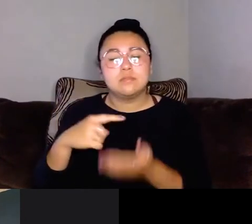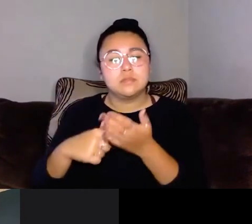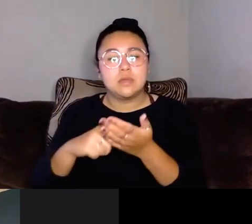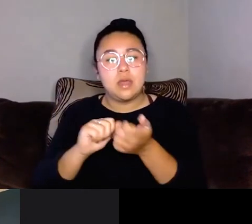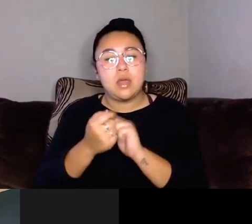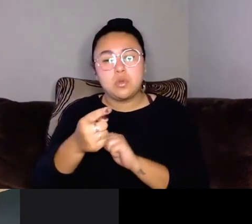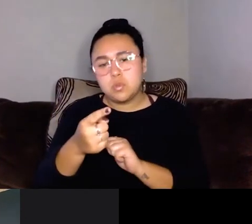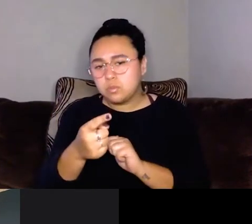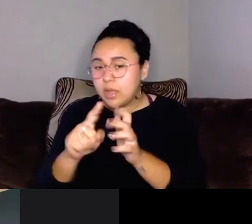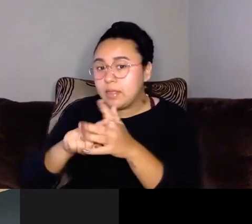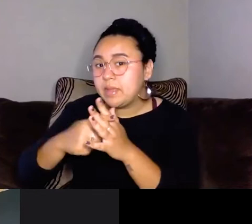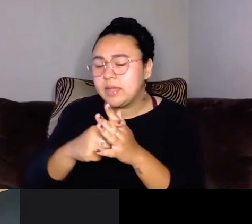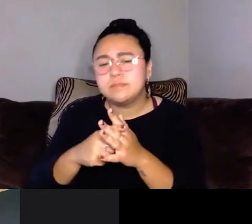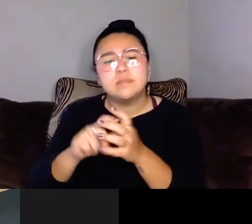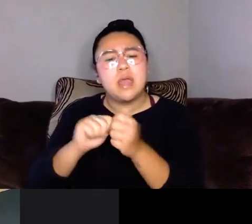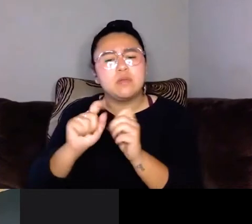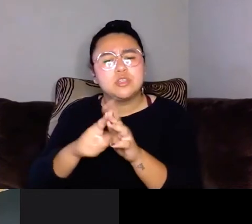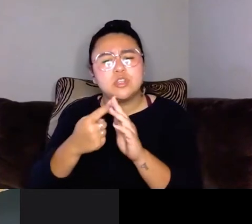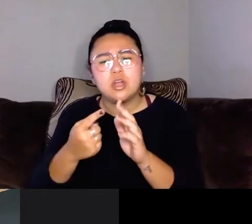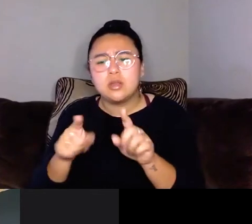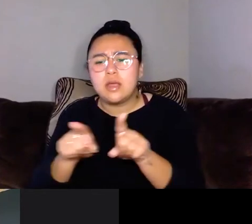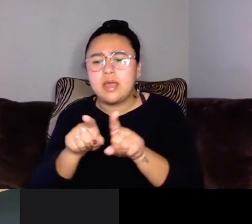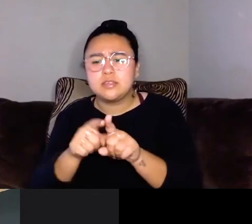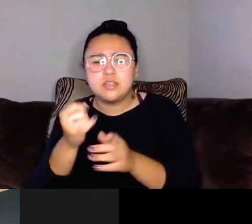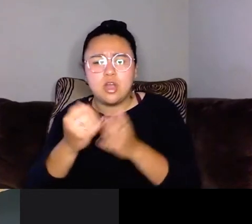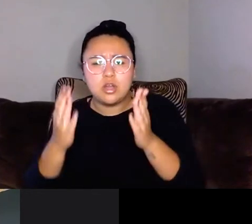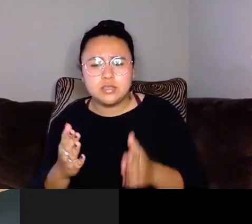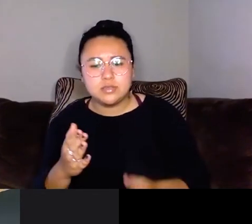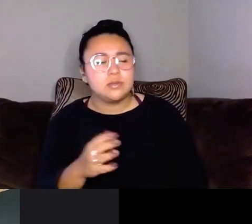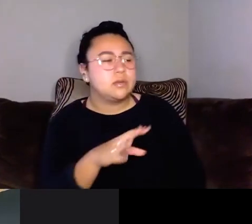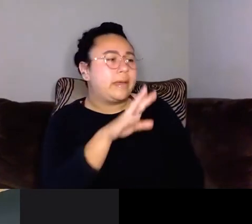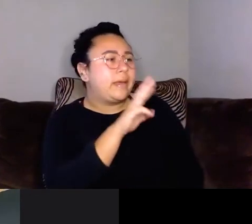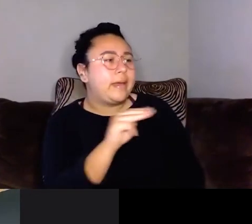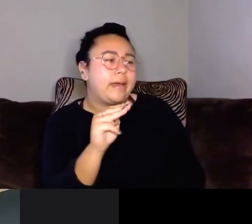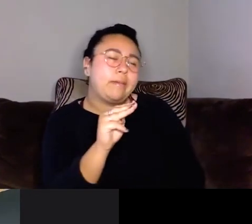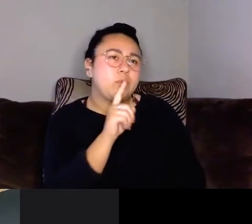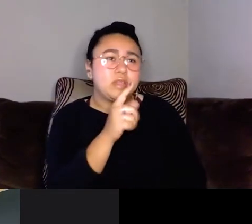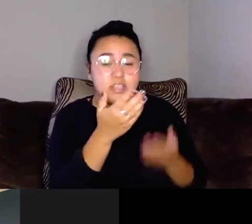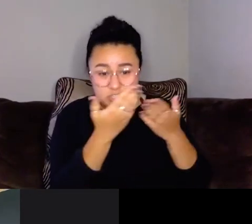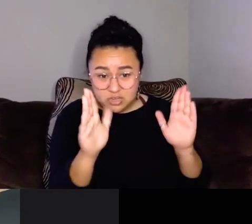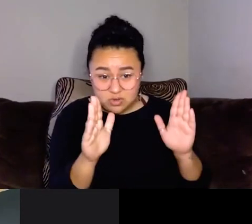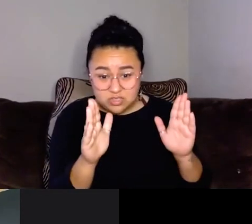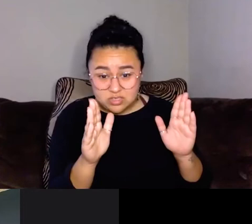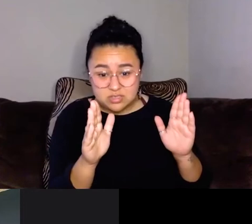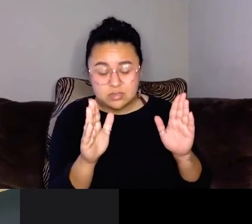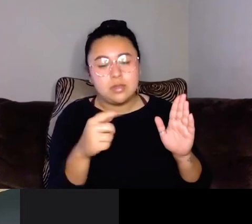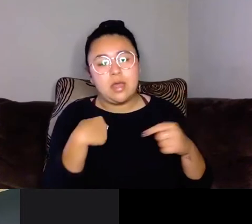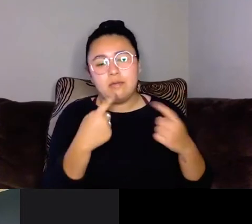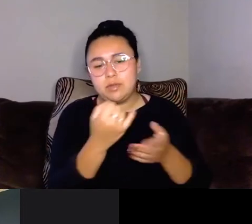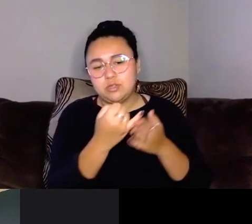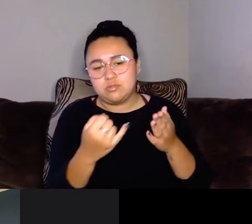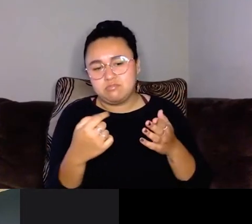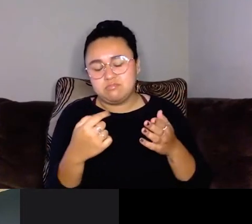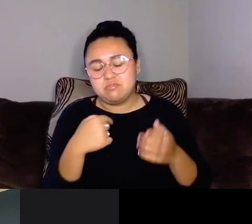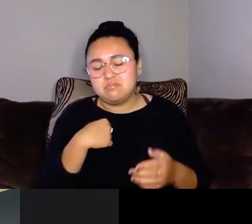start at the beginning. How did you get started as an artist? Um, it just in general. I've been drawing since I was a little